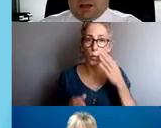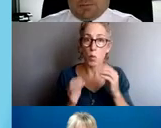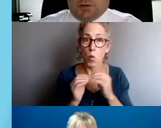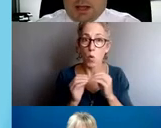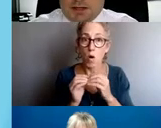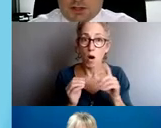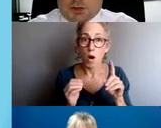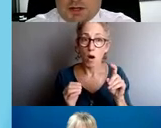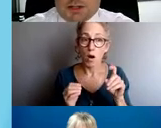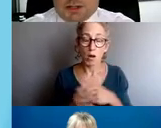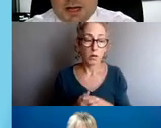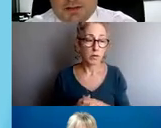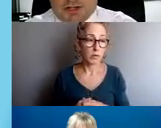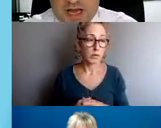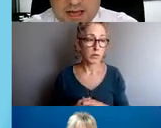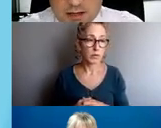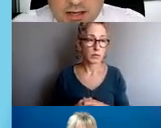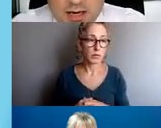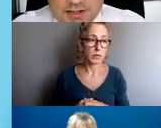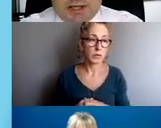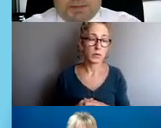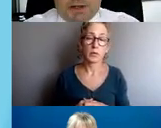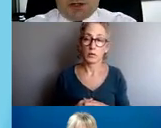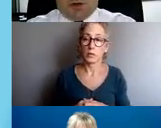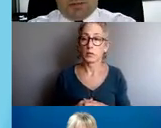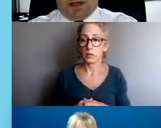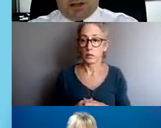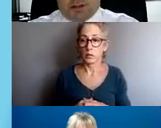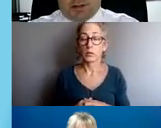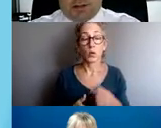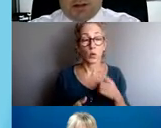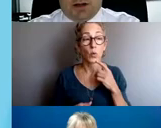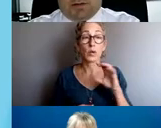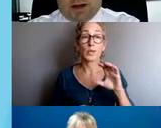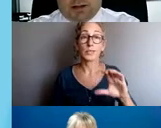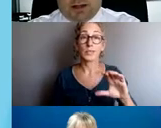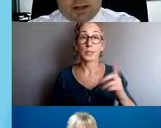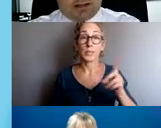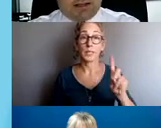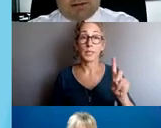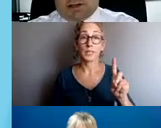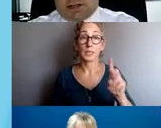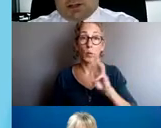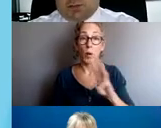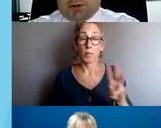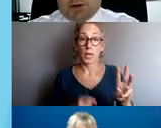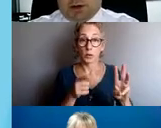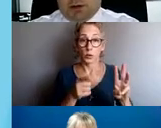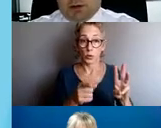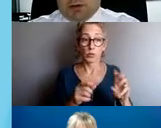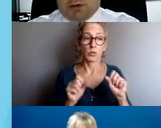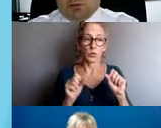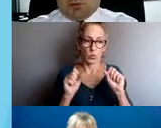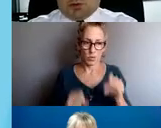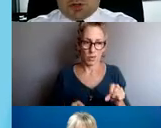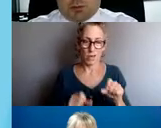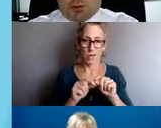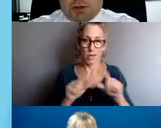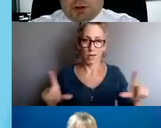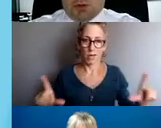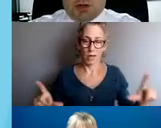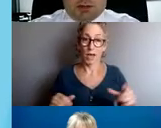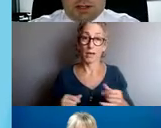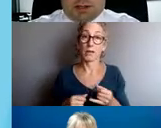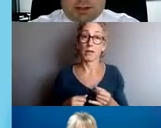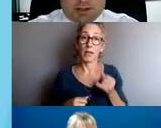and these questions on the chat on CPD's webpage. Finally, at the end of tonight's webinar, we will share